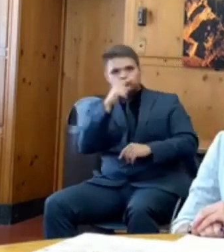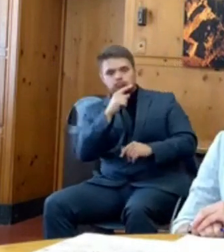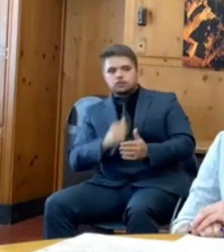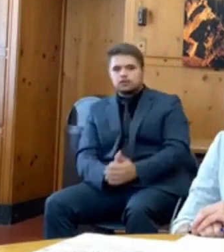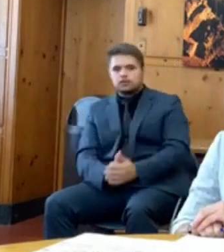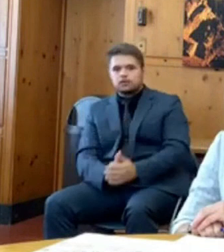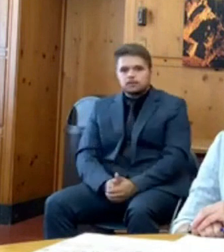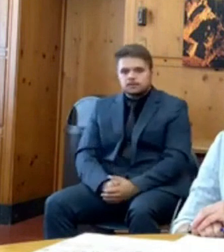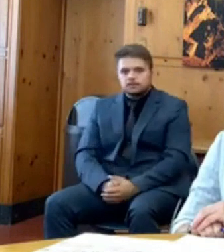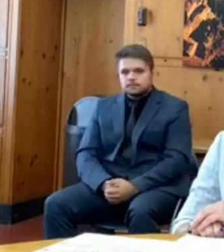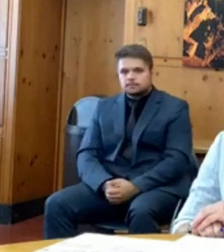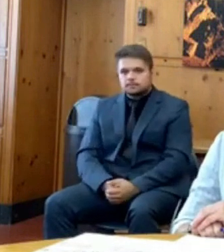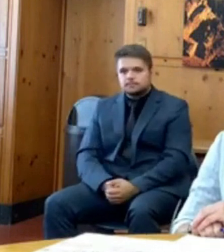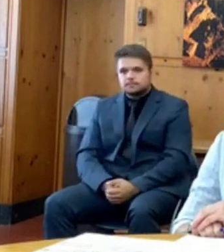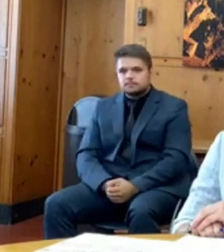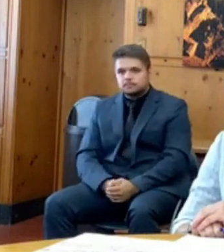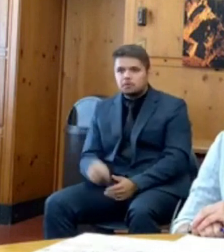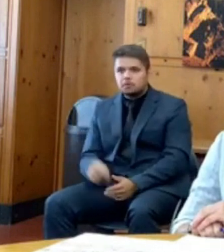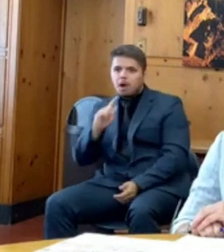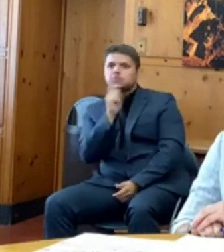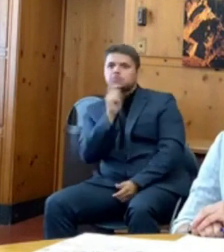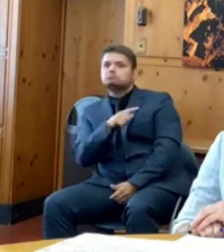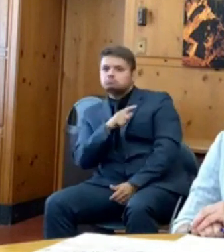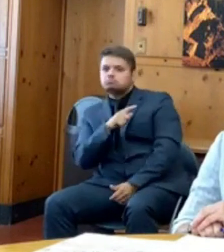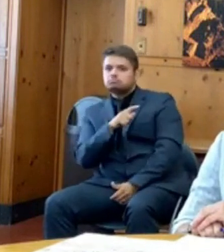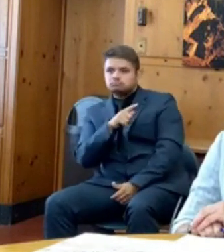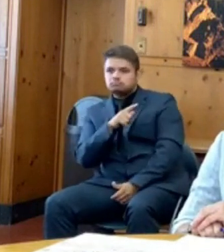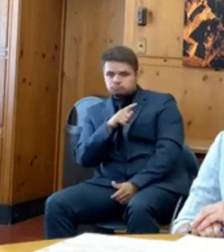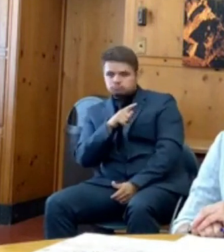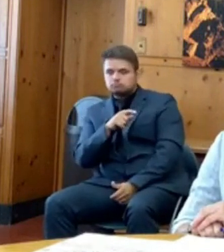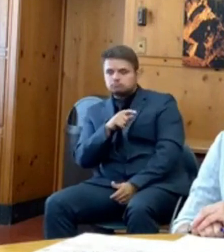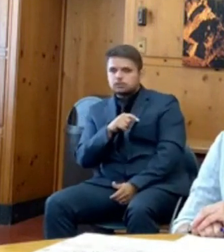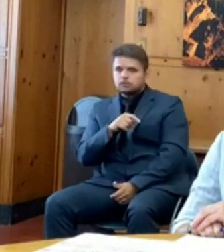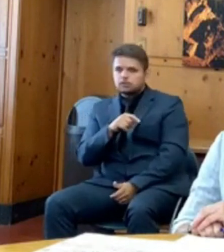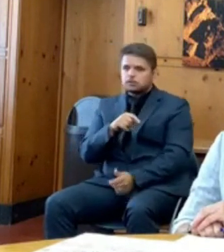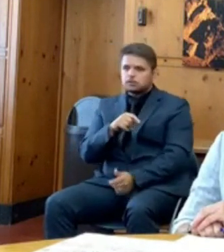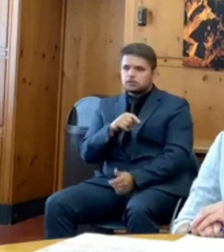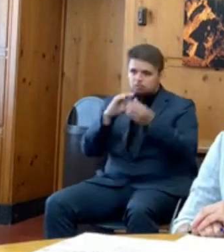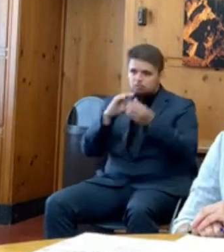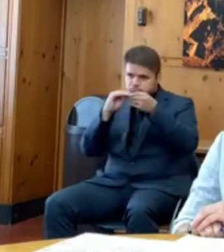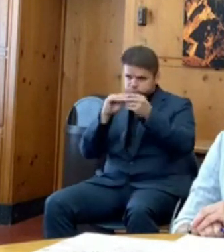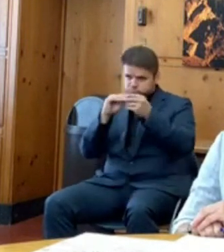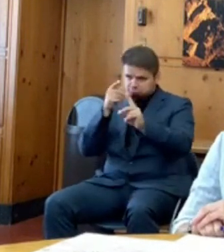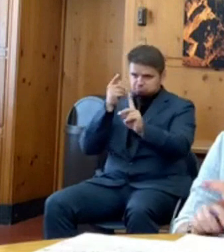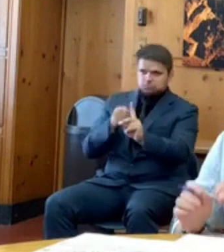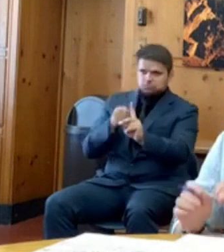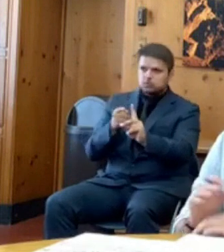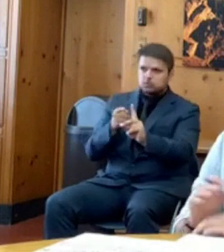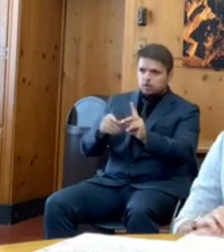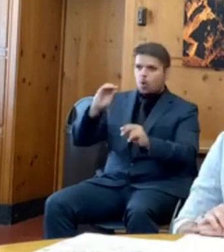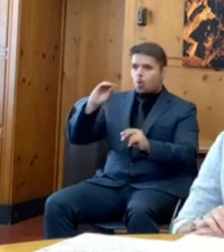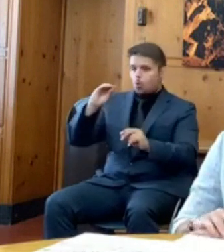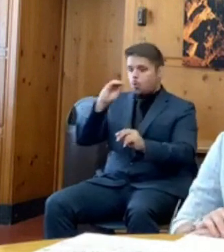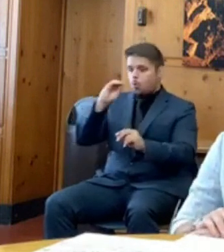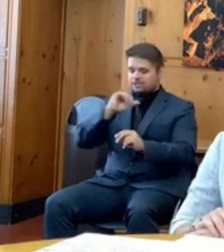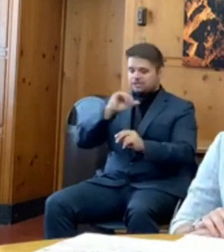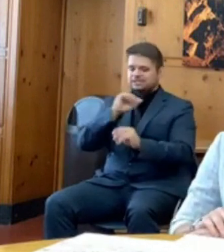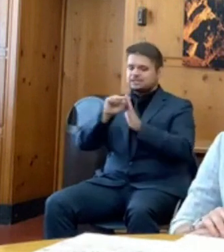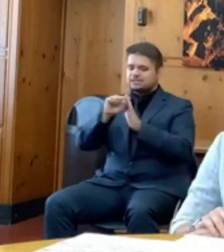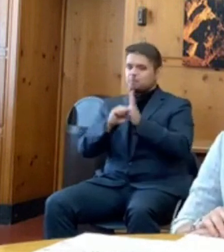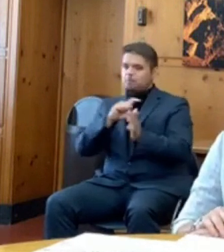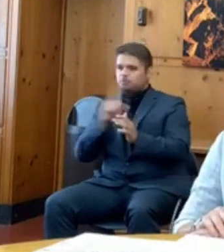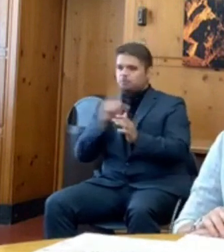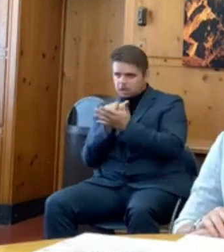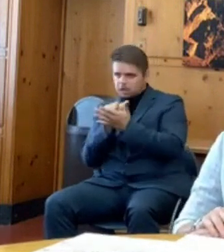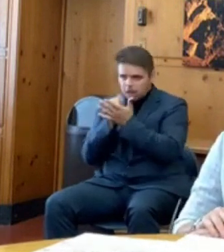Hello there. I would like Governor Brown to comment on whether sending the OSP troopers in to help Portland police and monitor the